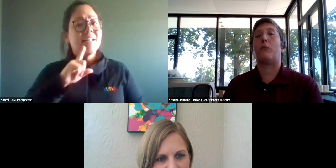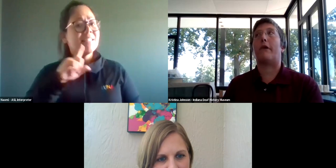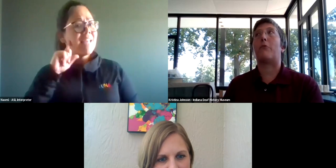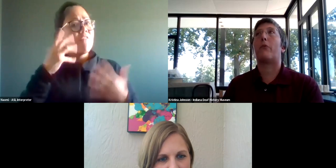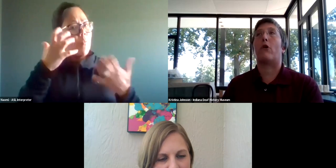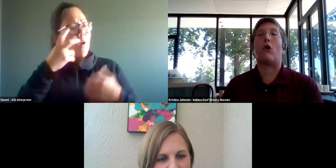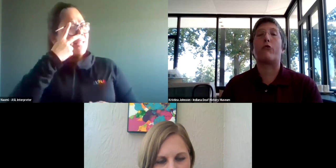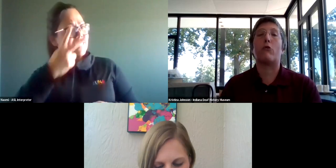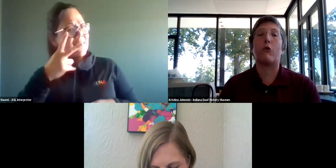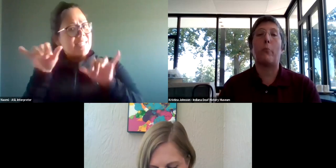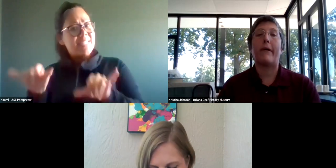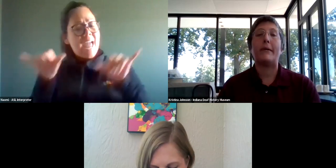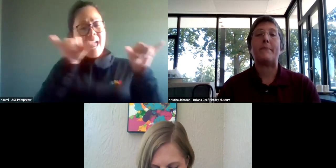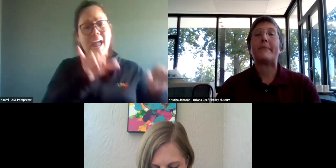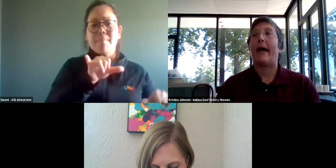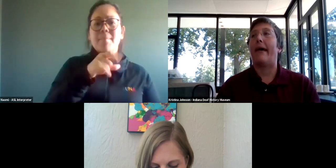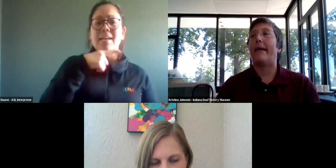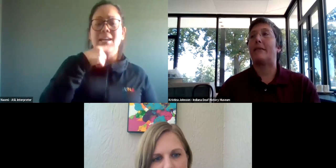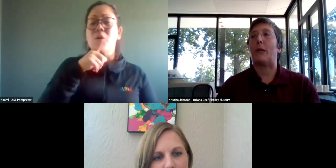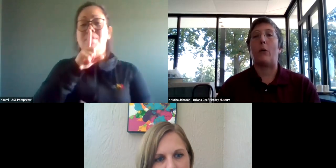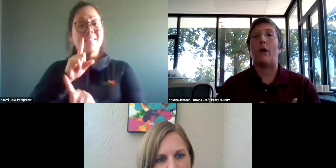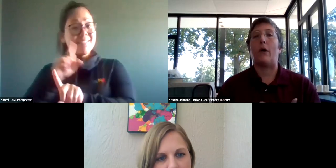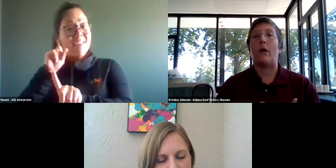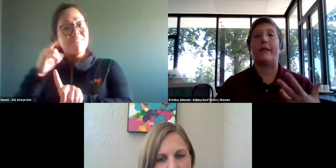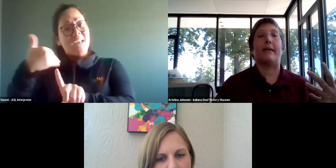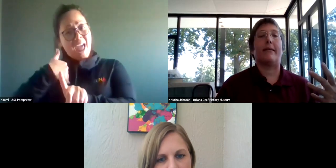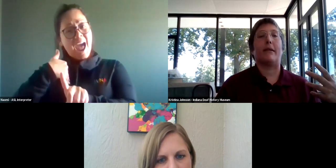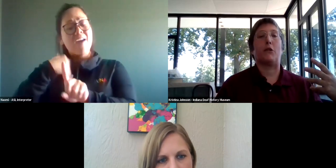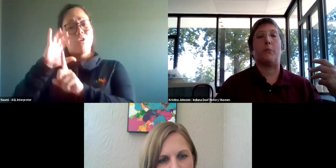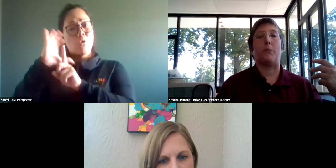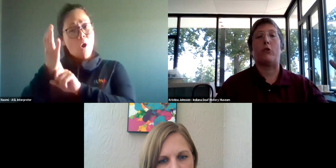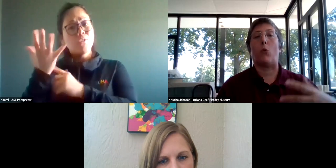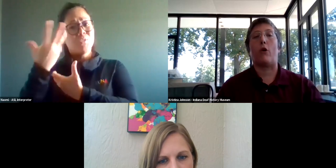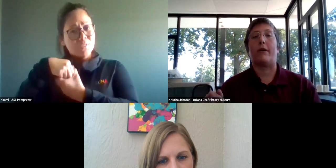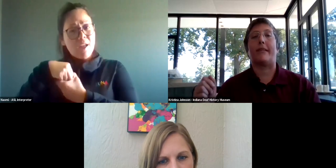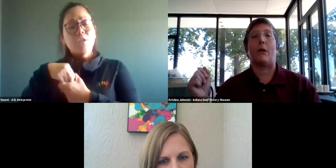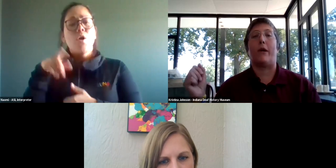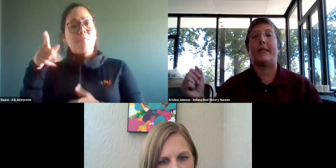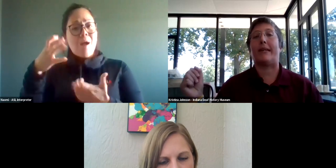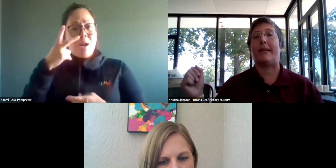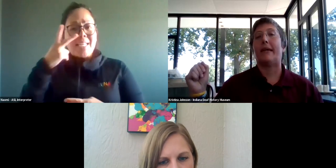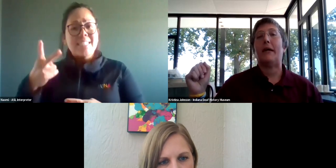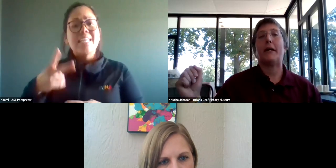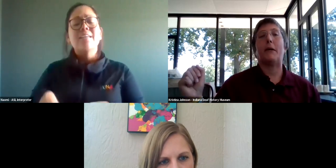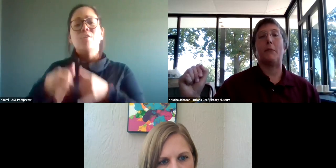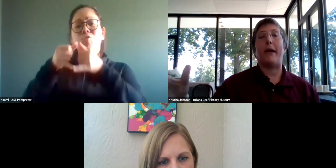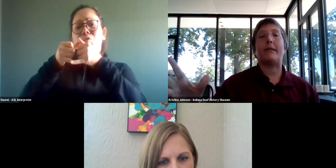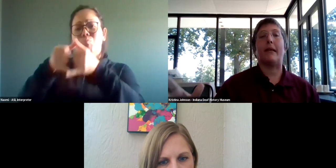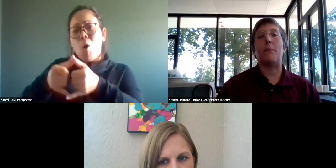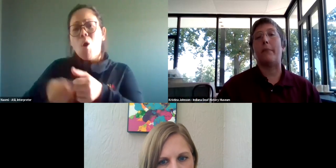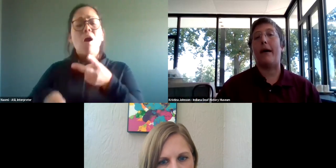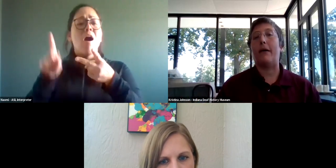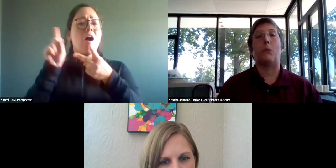as, you know, Deaf people are a cultural group and so they want to see the sports awards and they want to see,